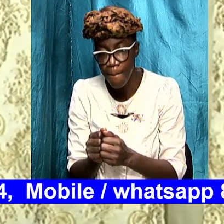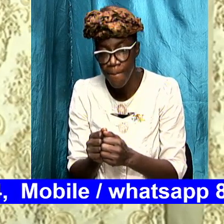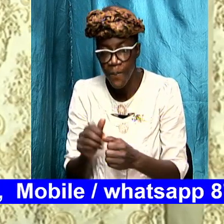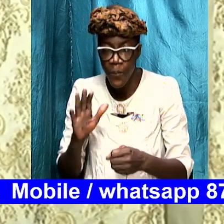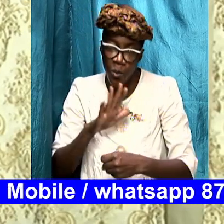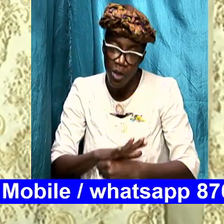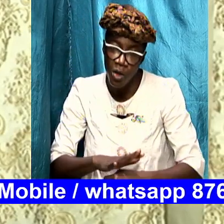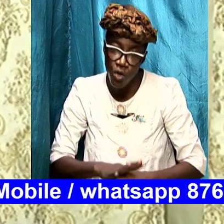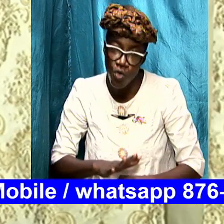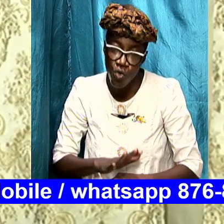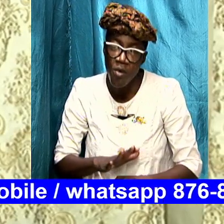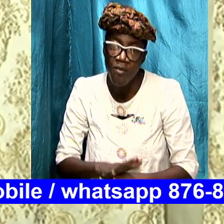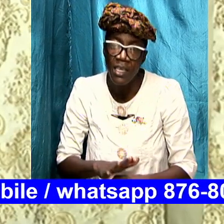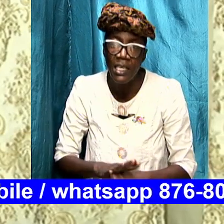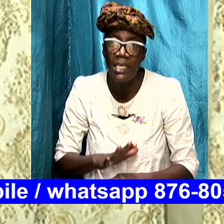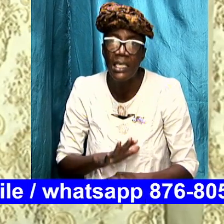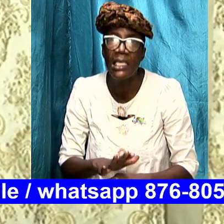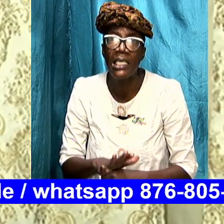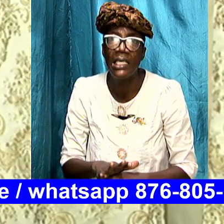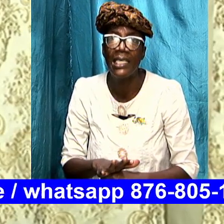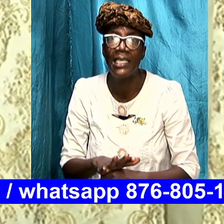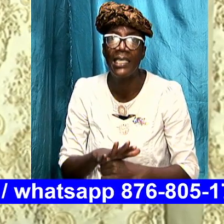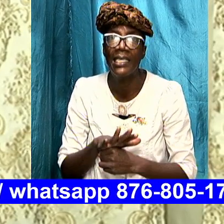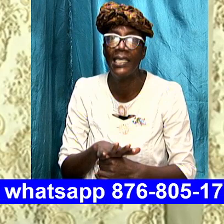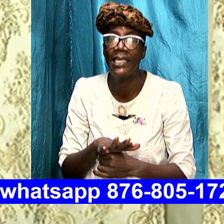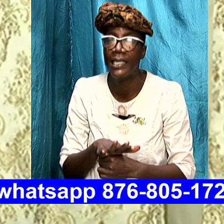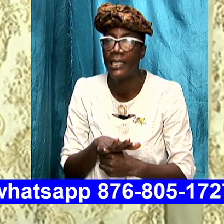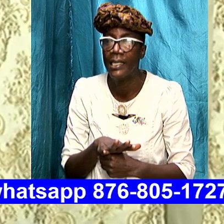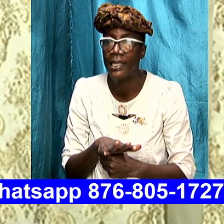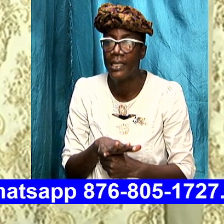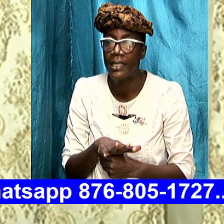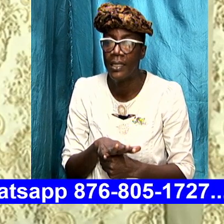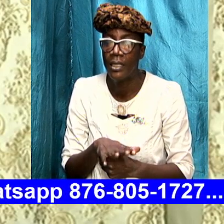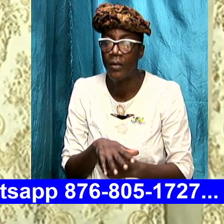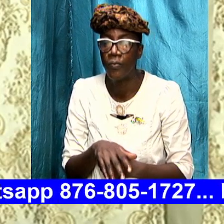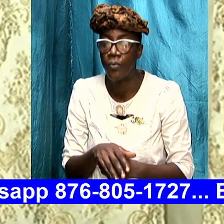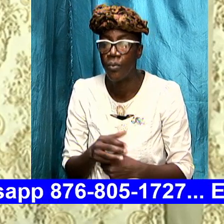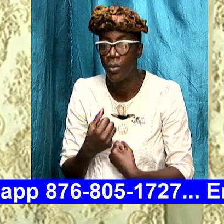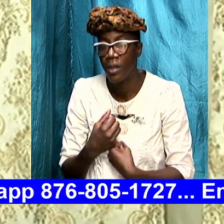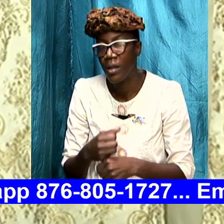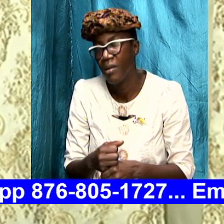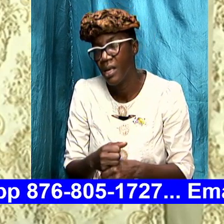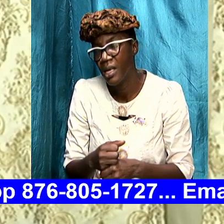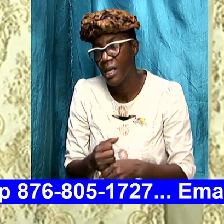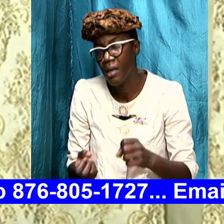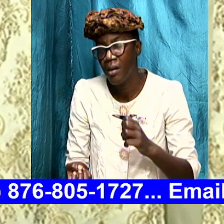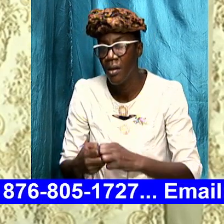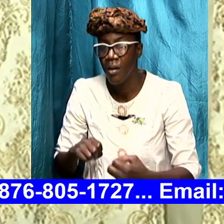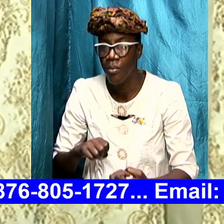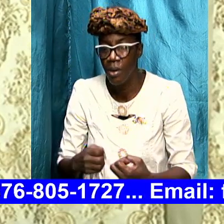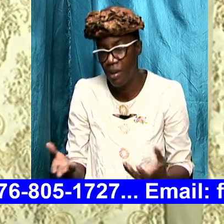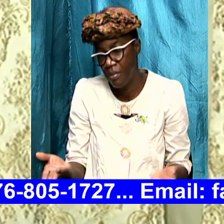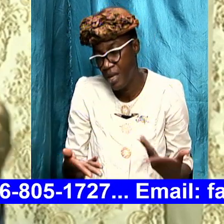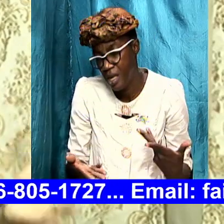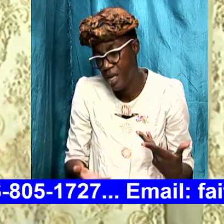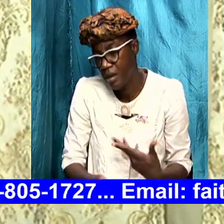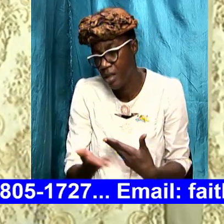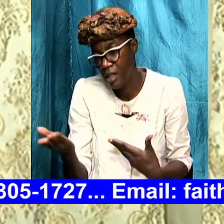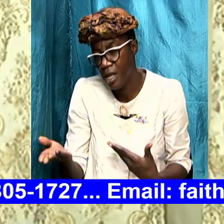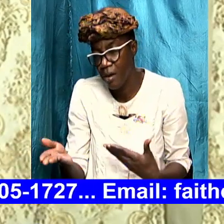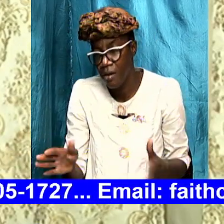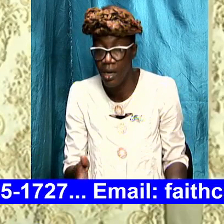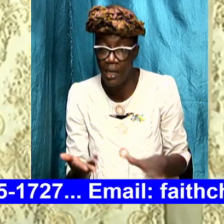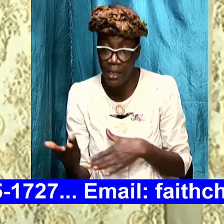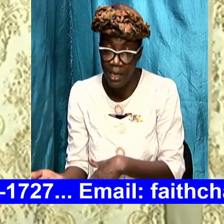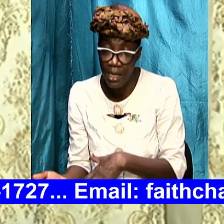COVID virus that COVID virus that is causing challenges here and there and has actually caused death